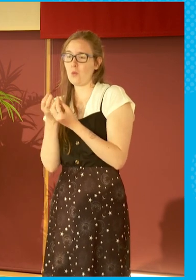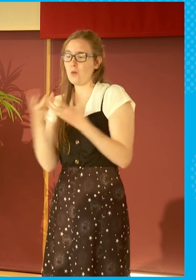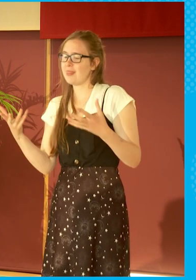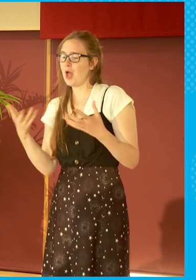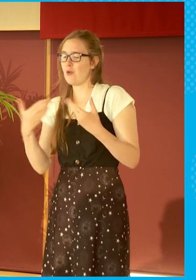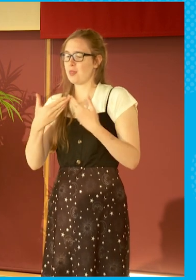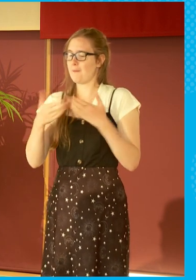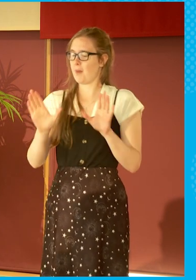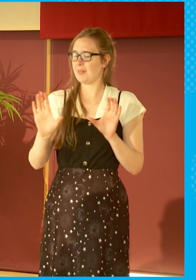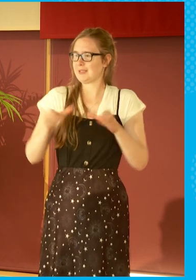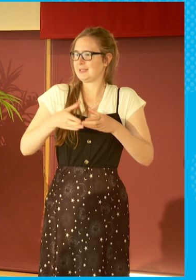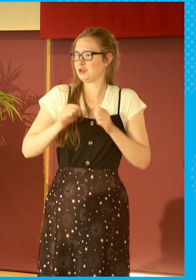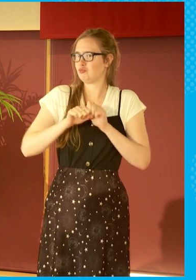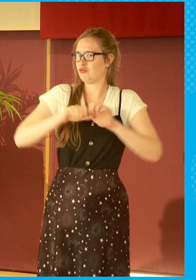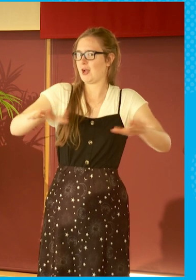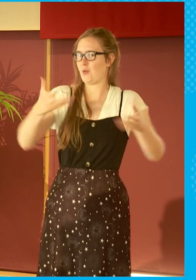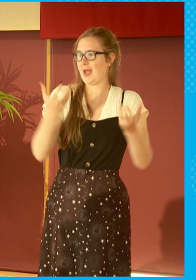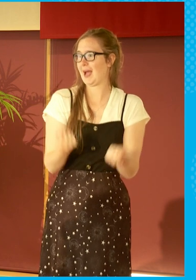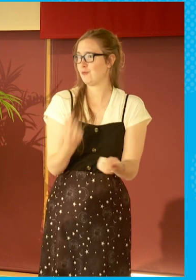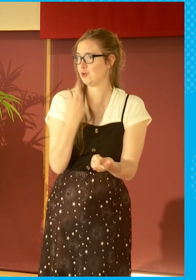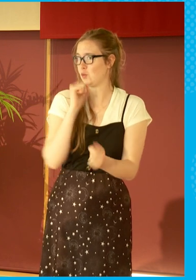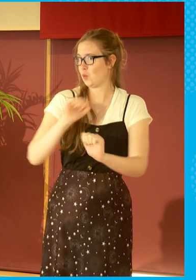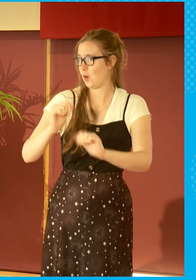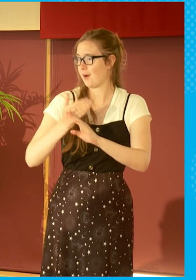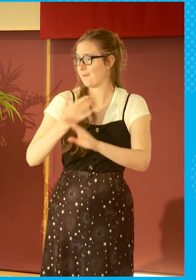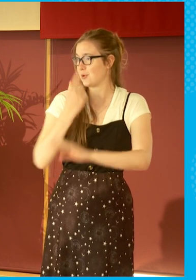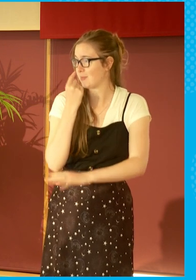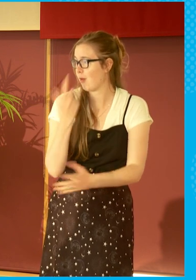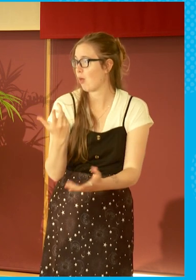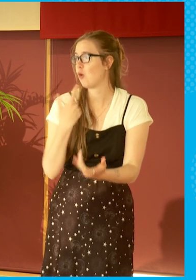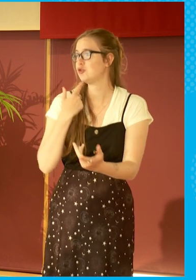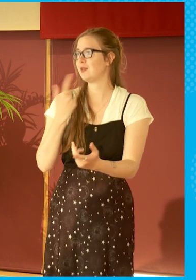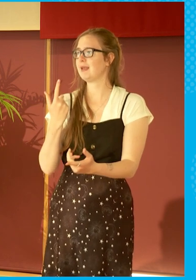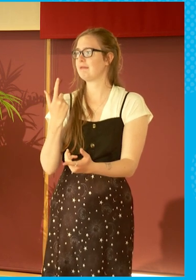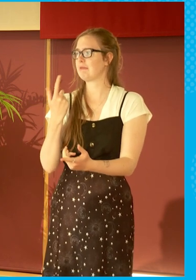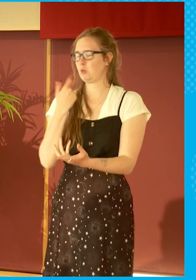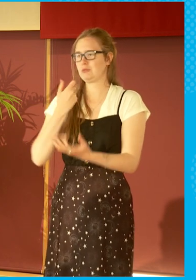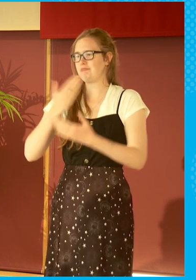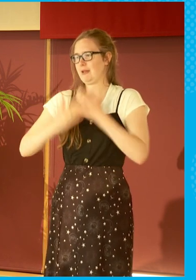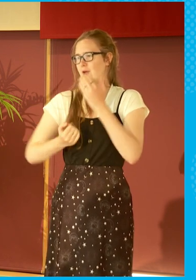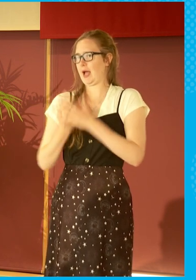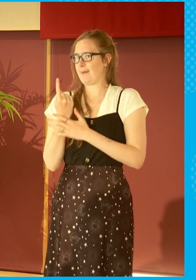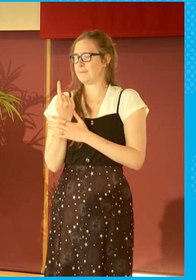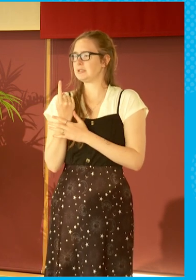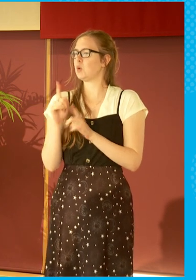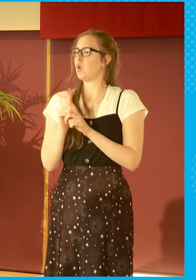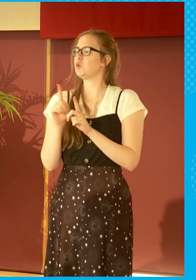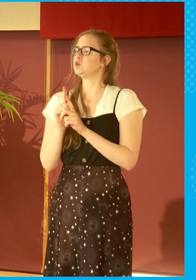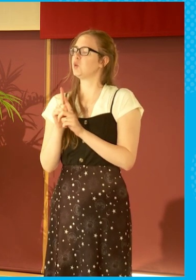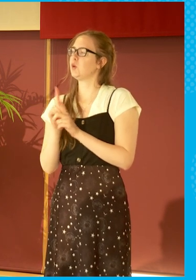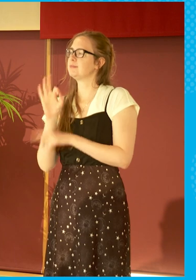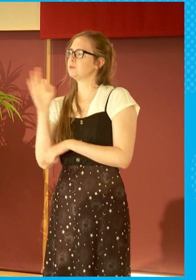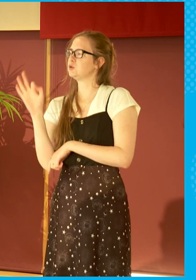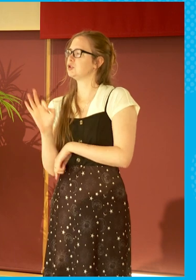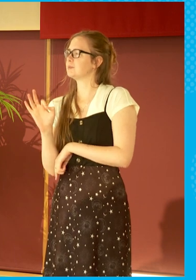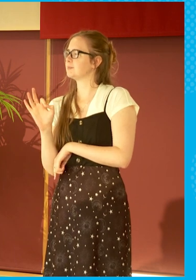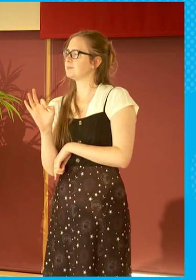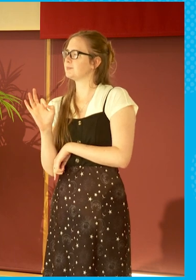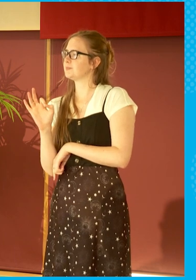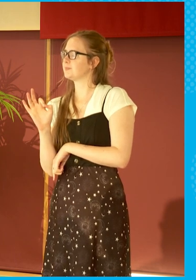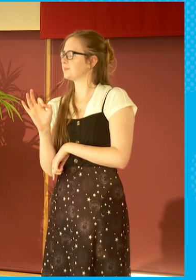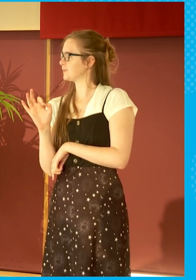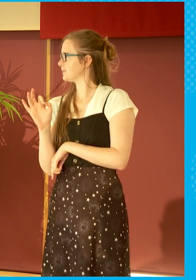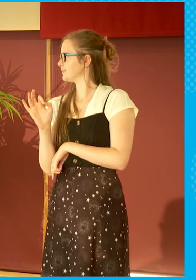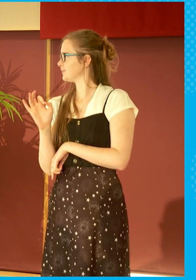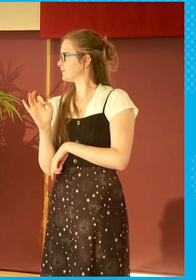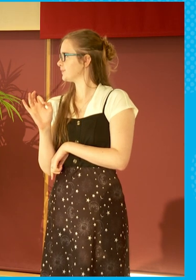public sector broadcasters that we have in Scotland at the moment and the opportunities within Scotland? And what in terms of, you know,